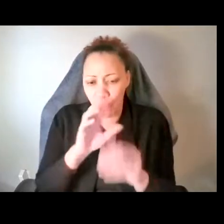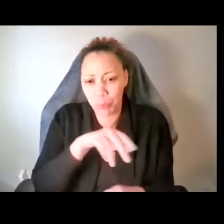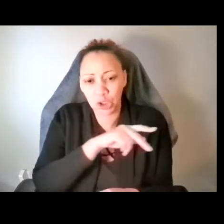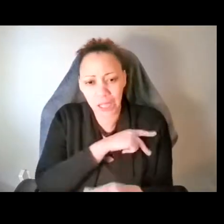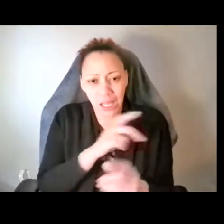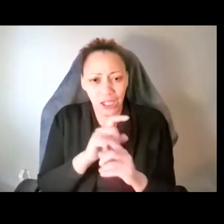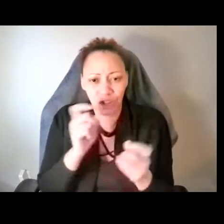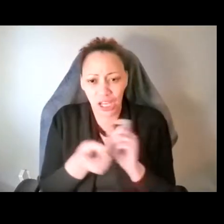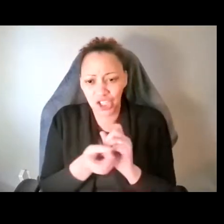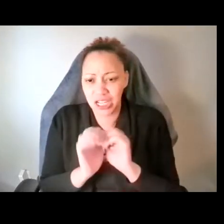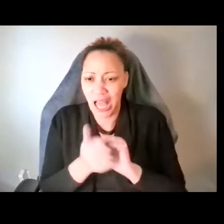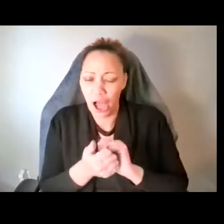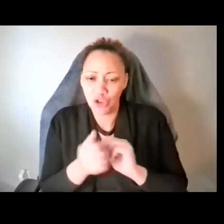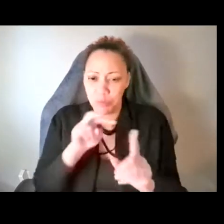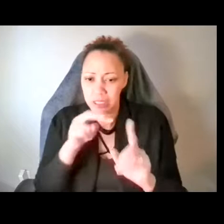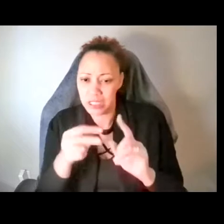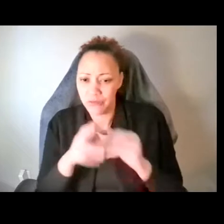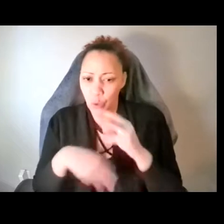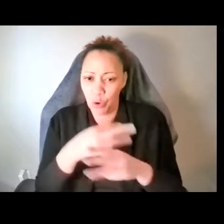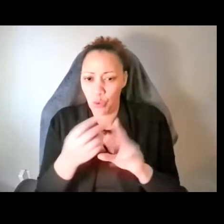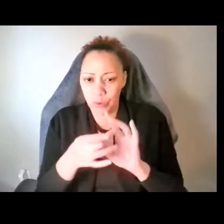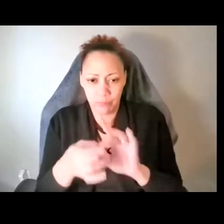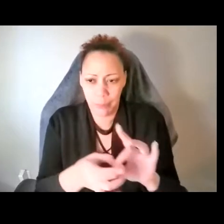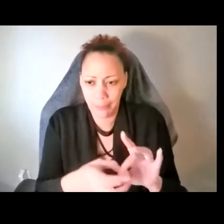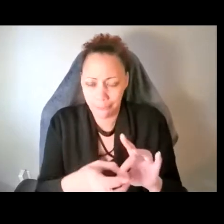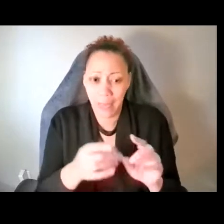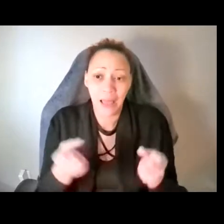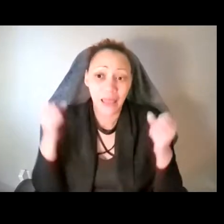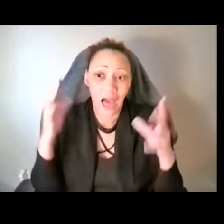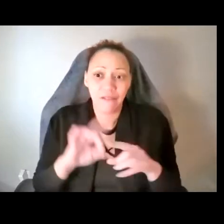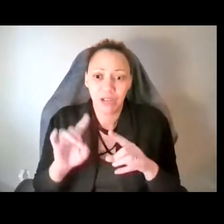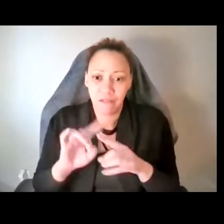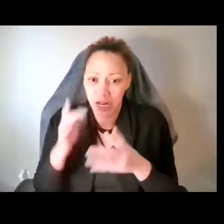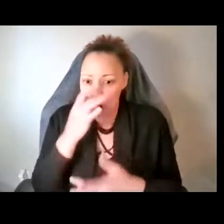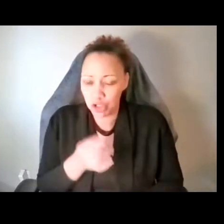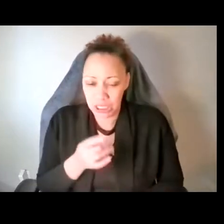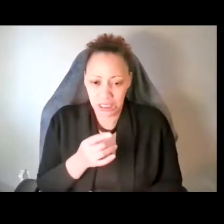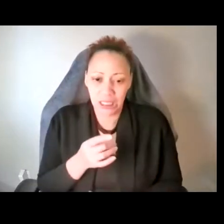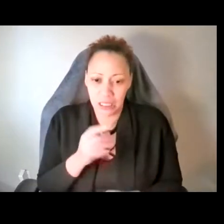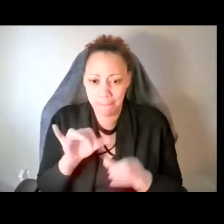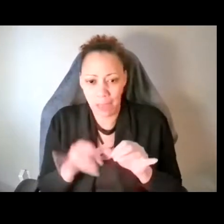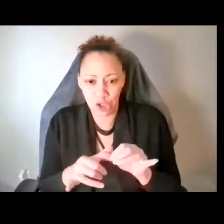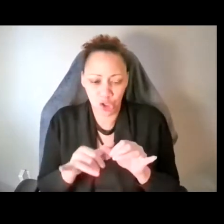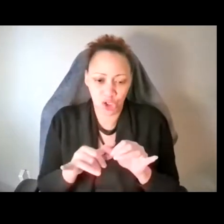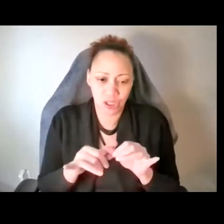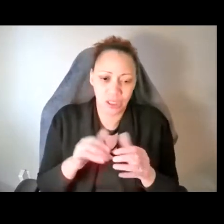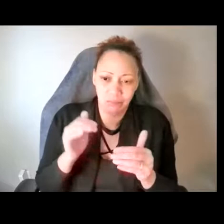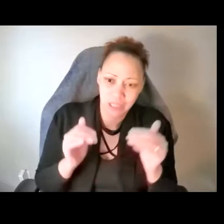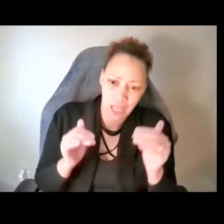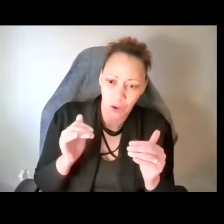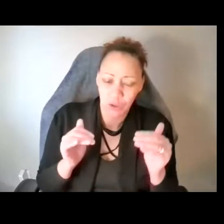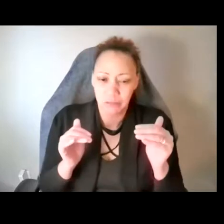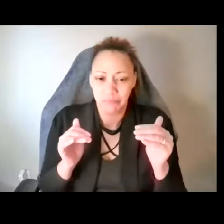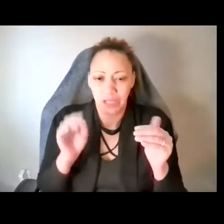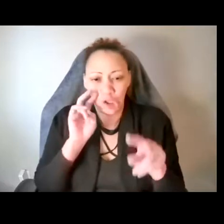the way that you're perceiving the world relating to the world. There are a lot of very interesting validated measures and scales, um, that are looking